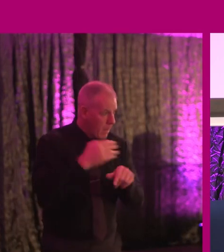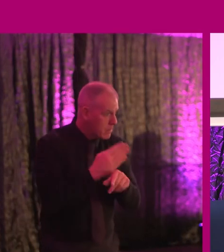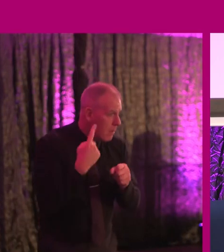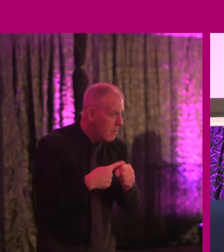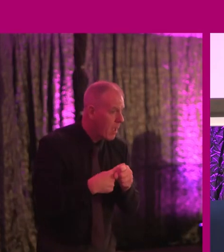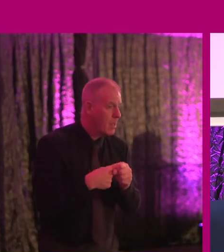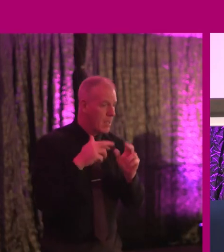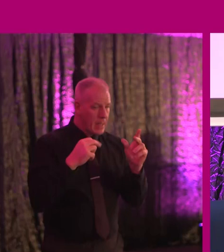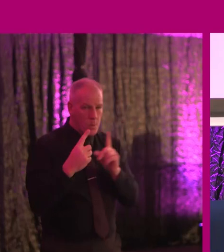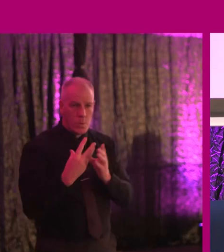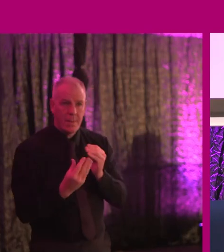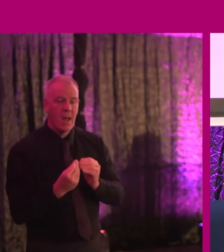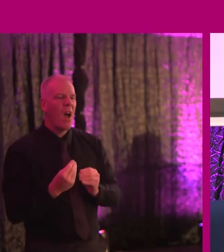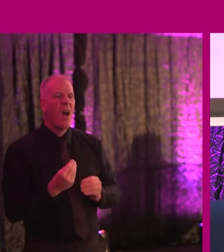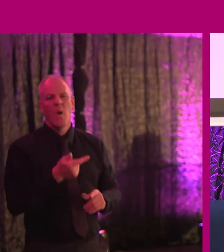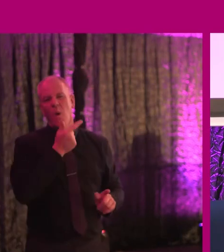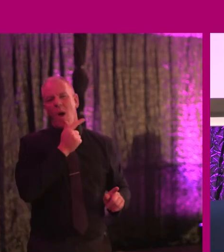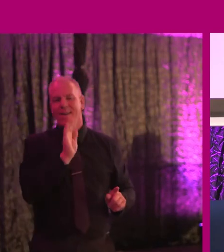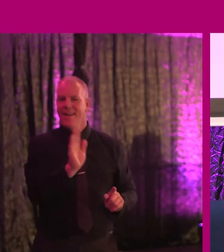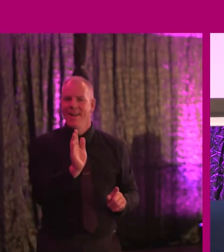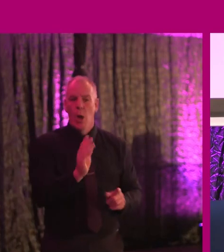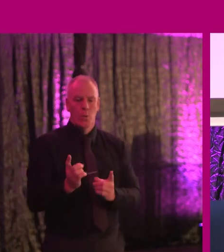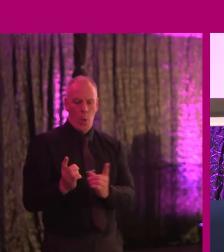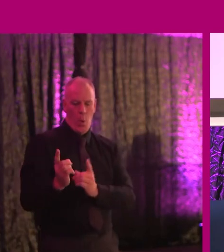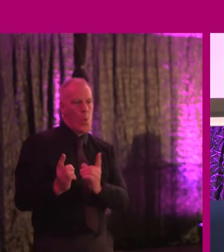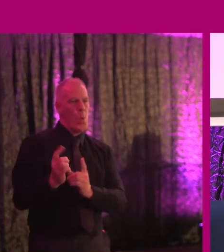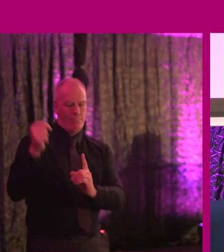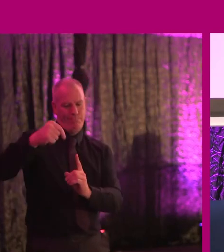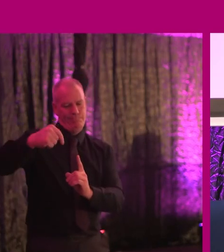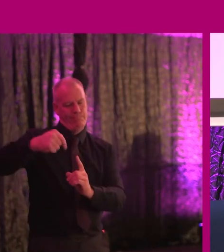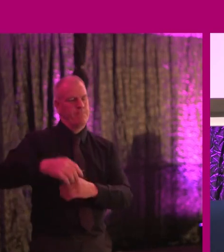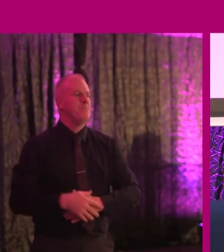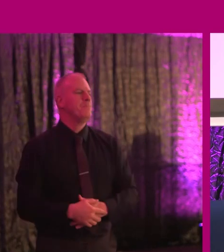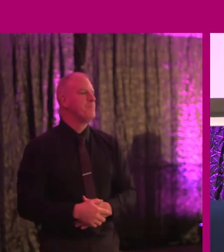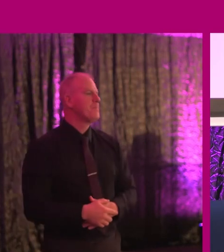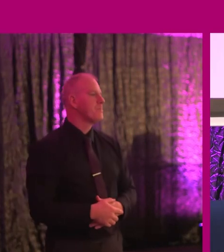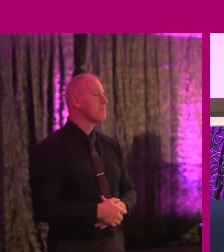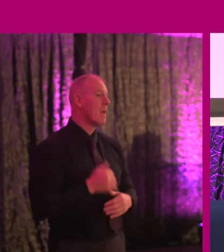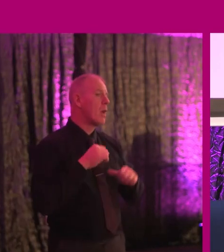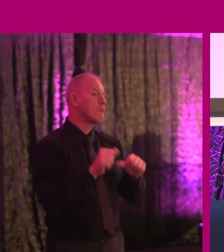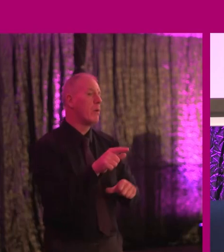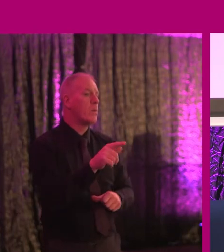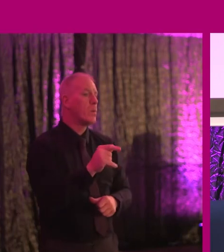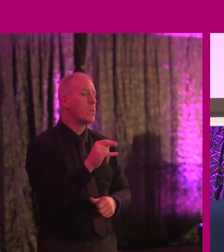we do something? But not just a talking shop, a doing shop. So I agree with you, Tony.